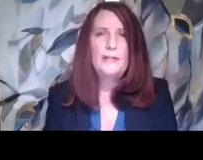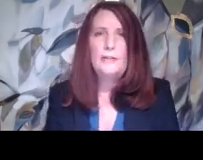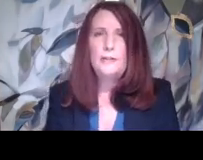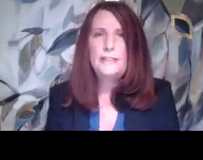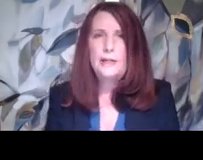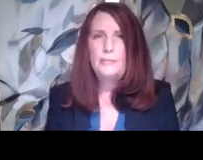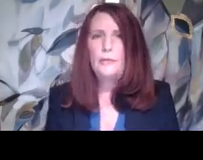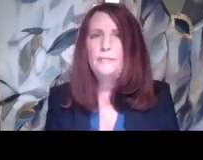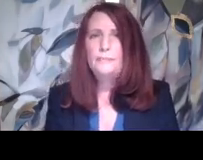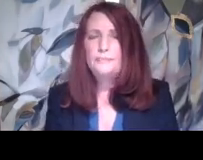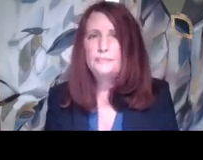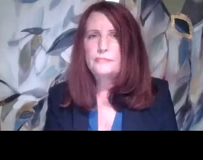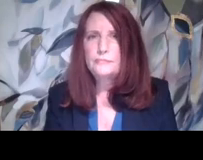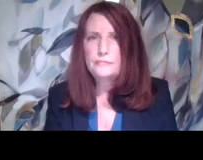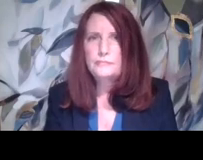we have another example.